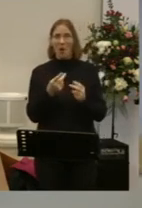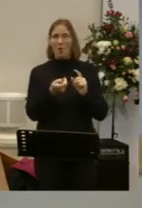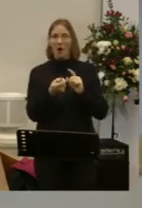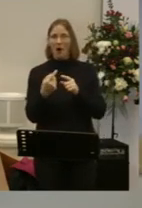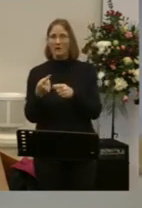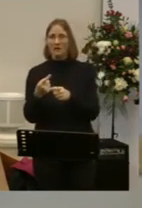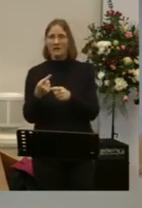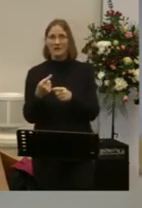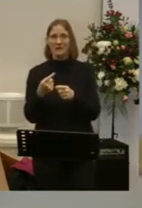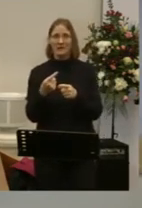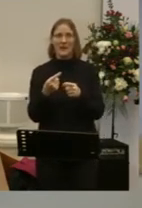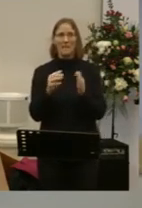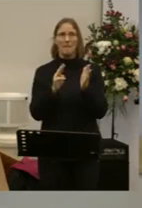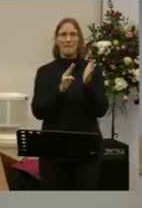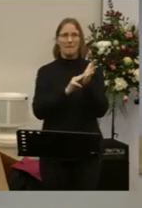Is mission